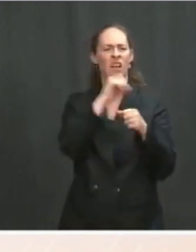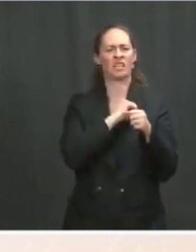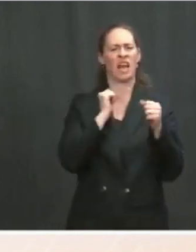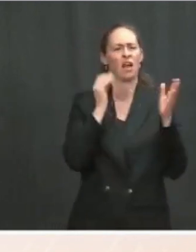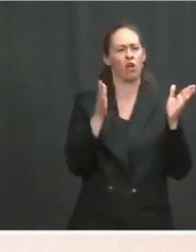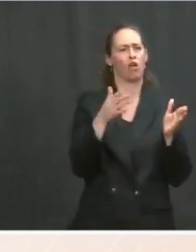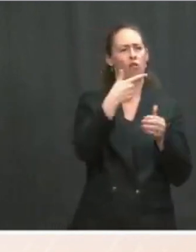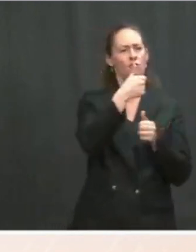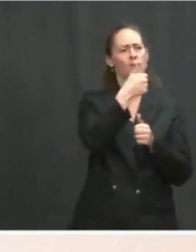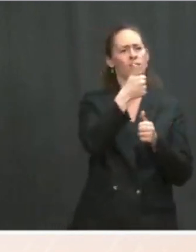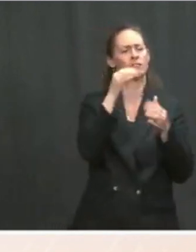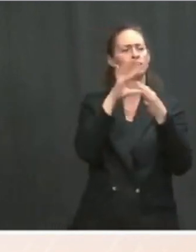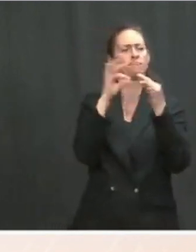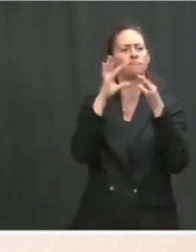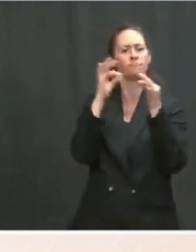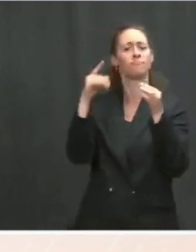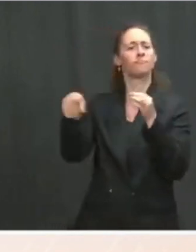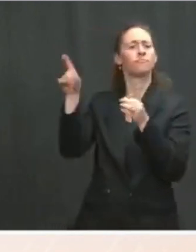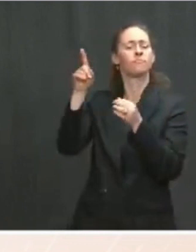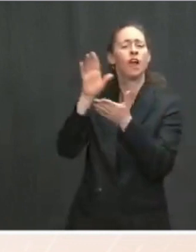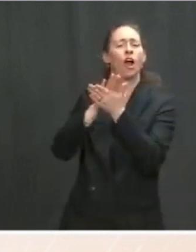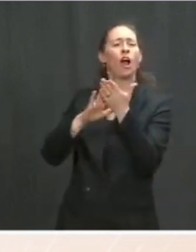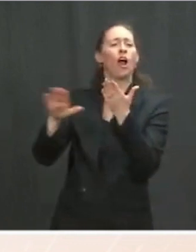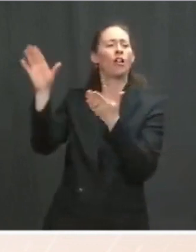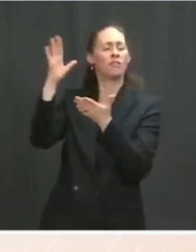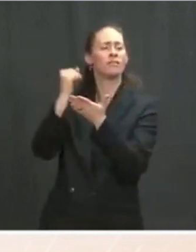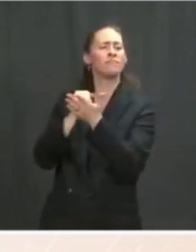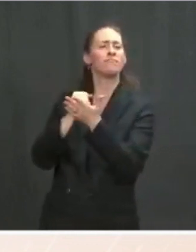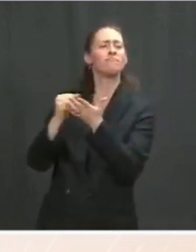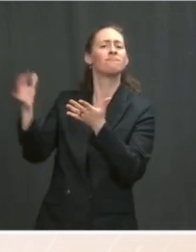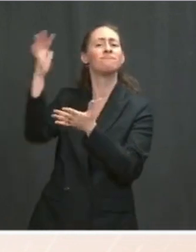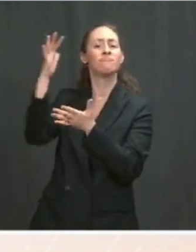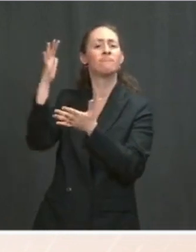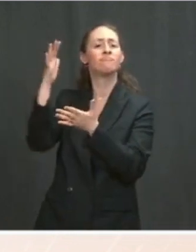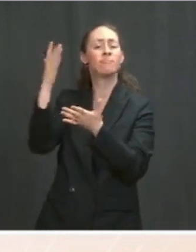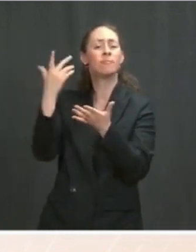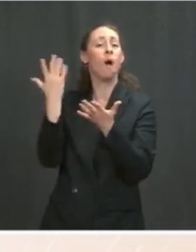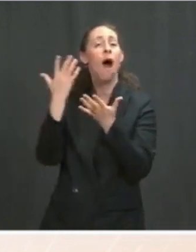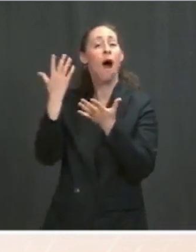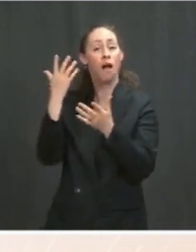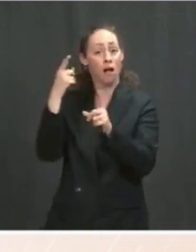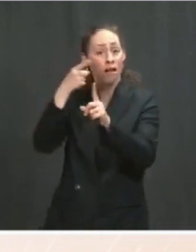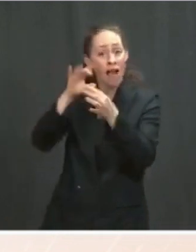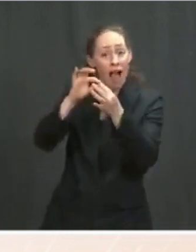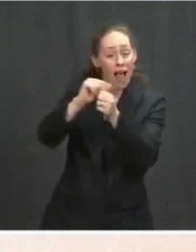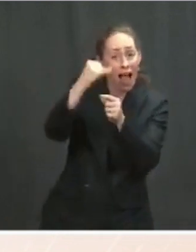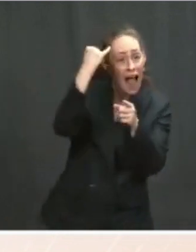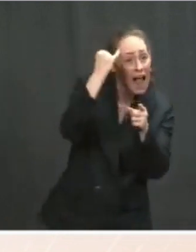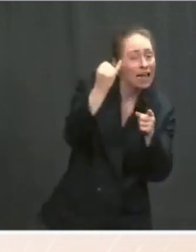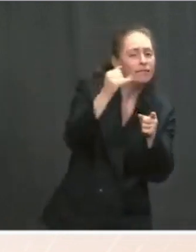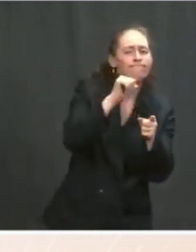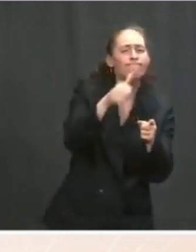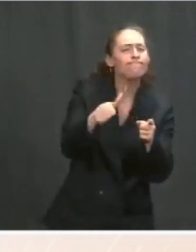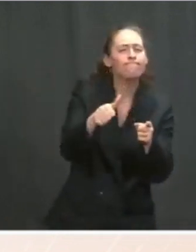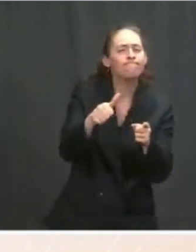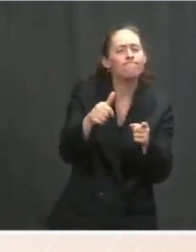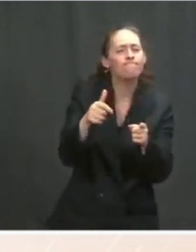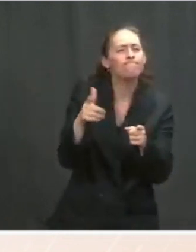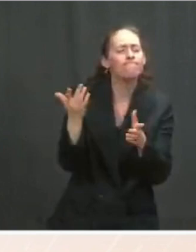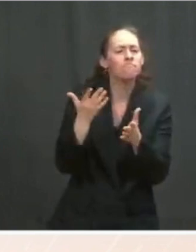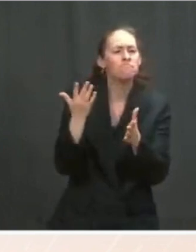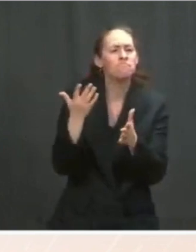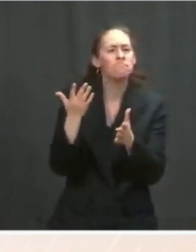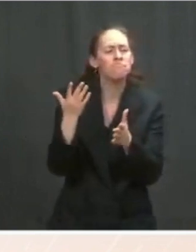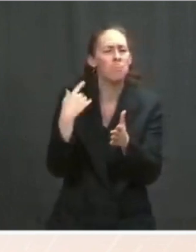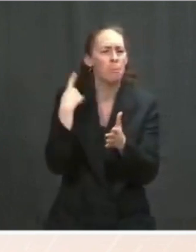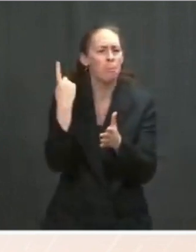ideas. He is proposing a new tax targeting the largest private endowments. He says it would raise